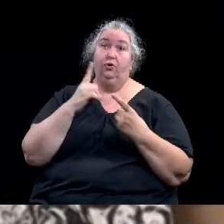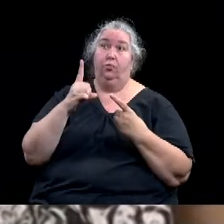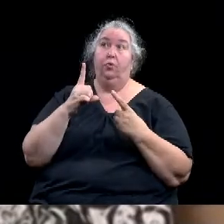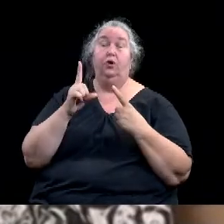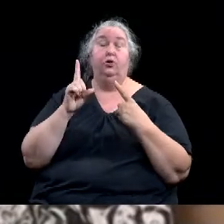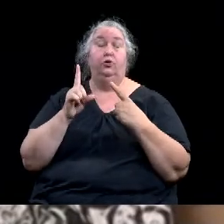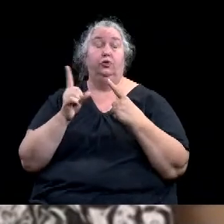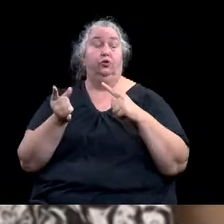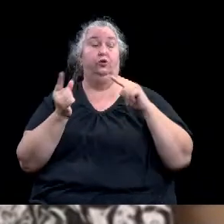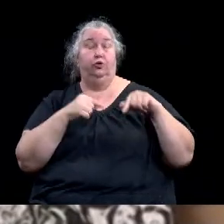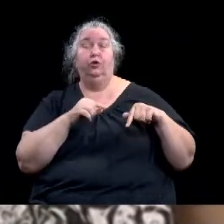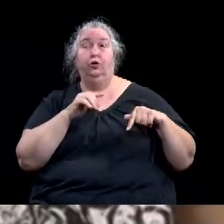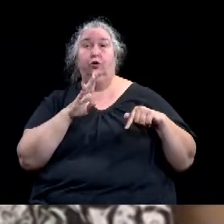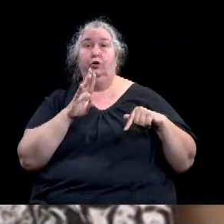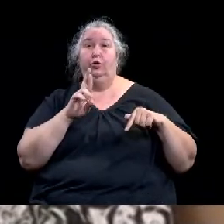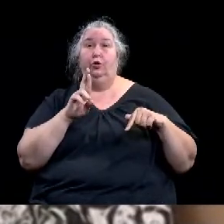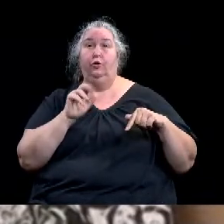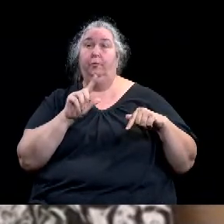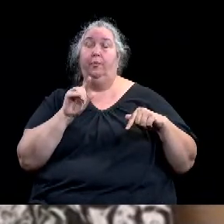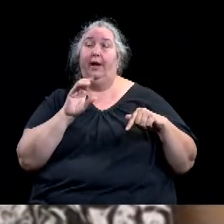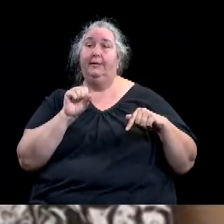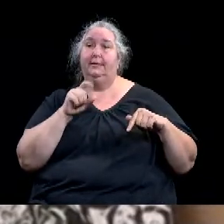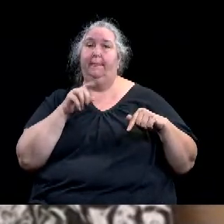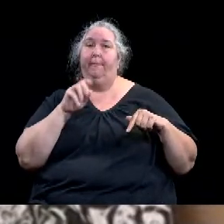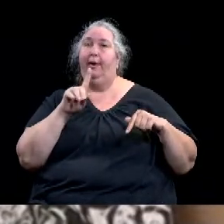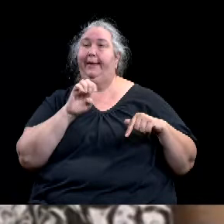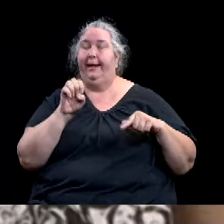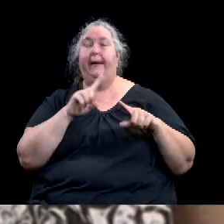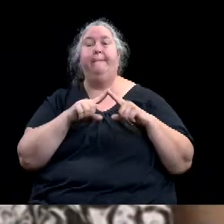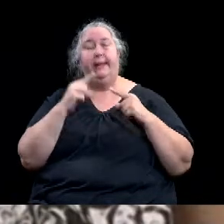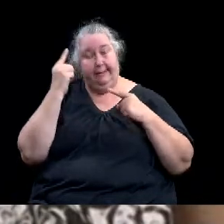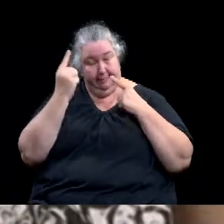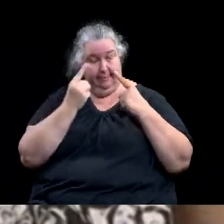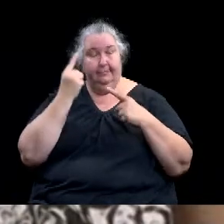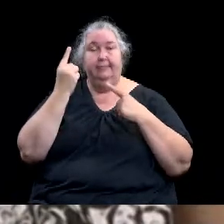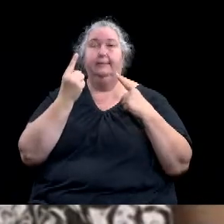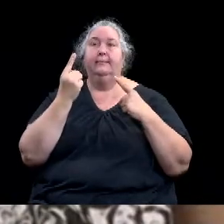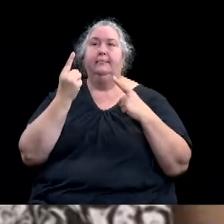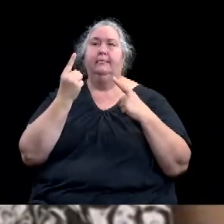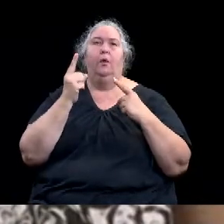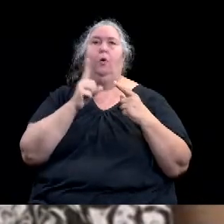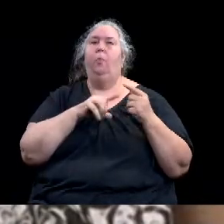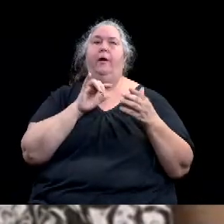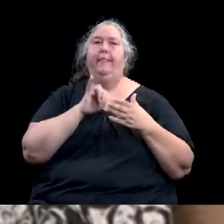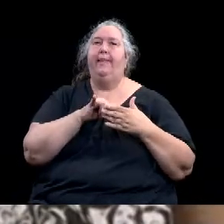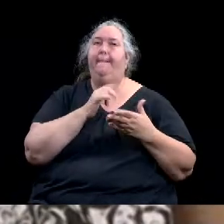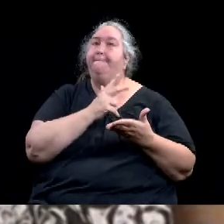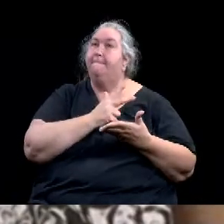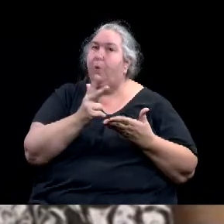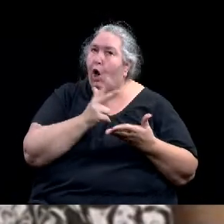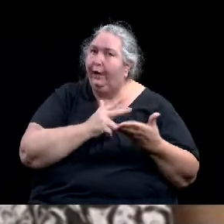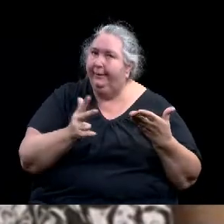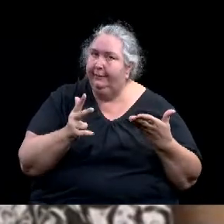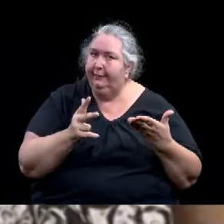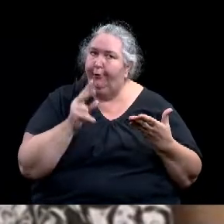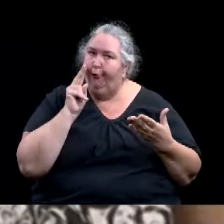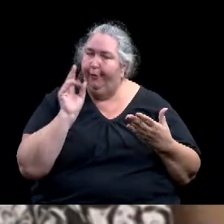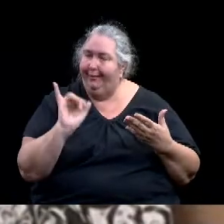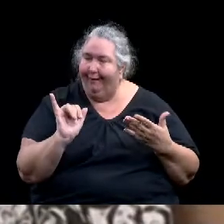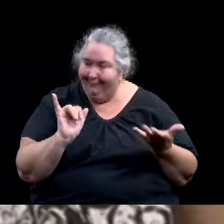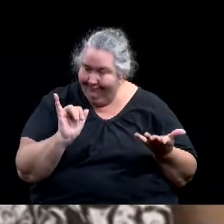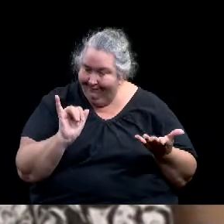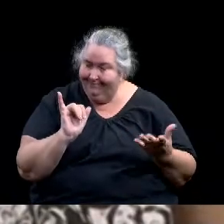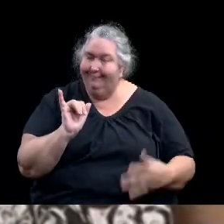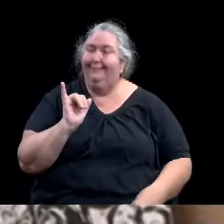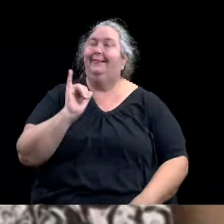like. And we would have to have a, a, a very strategic, well-communicated plan, um, and how we're going to move